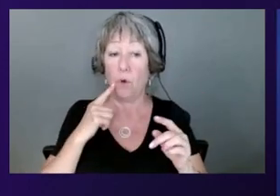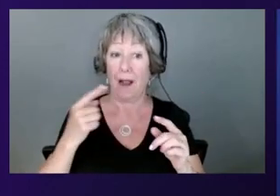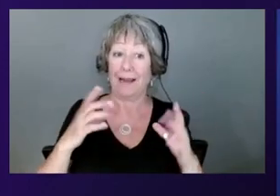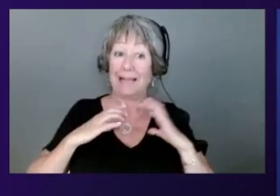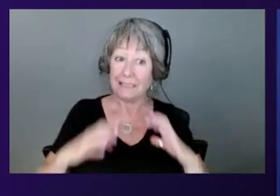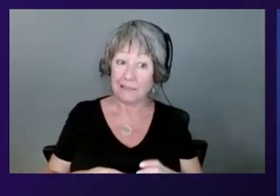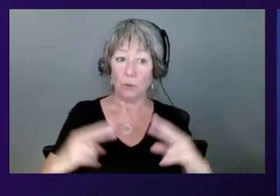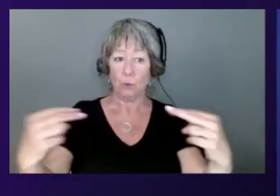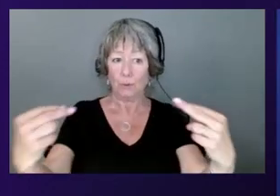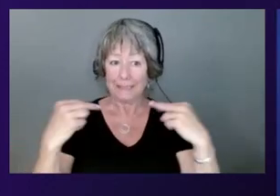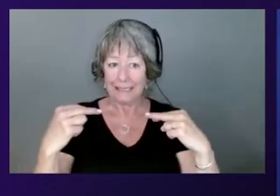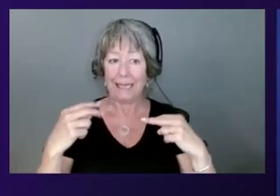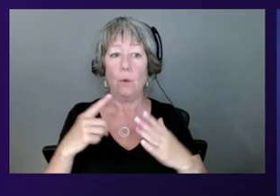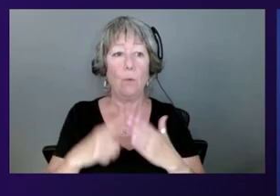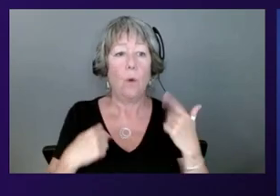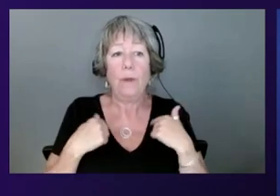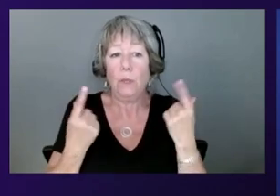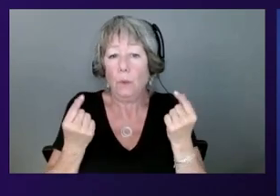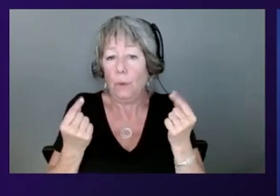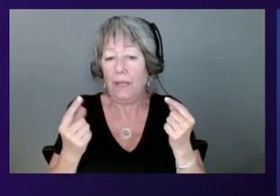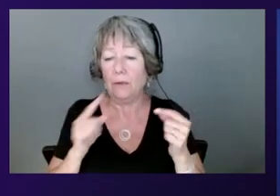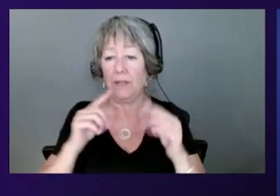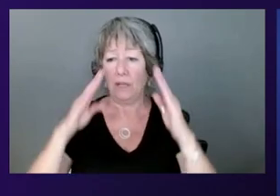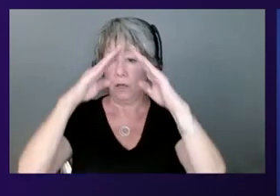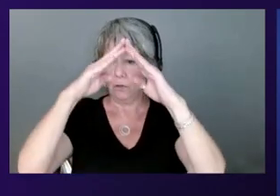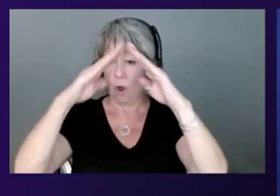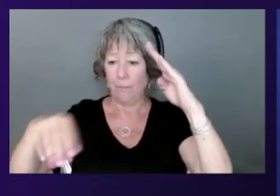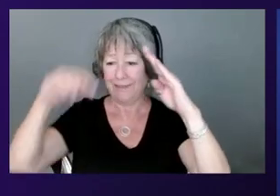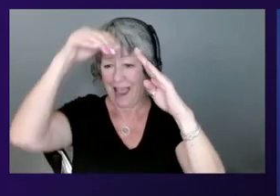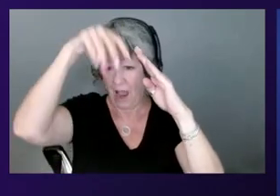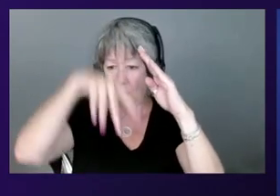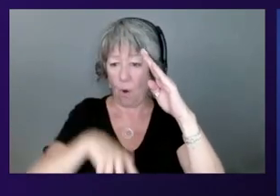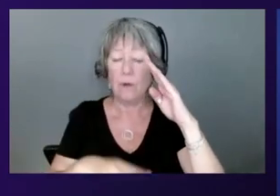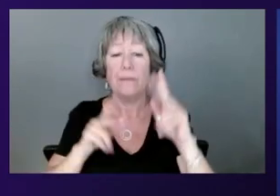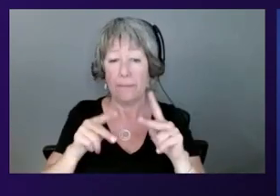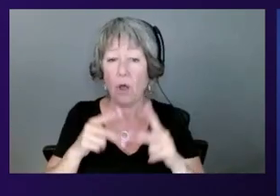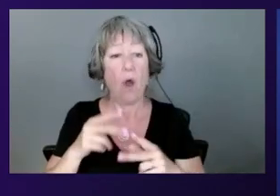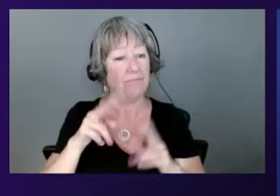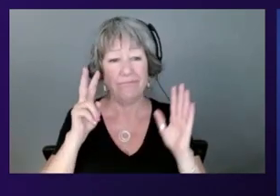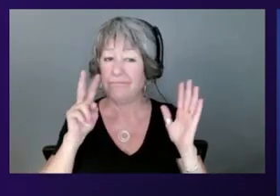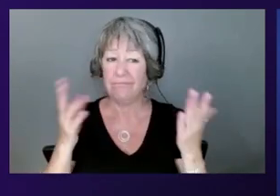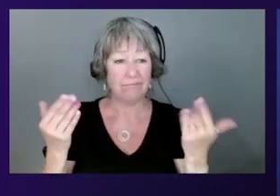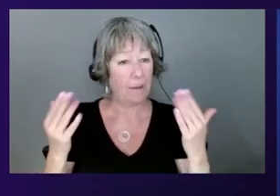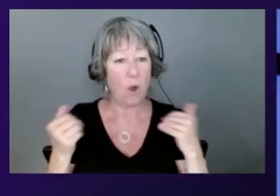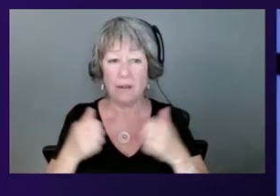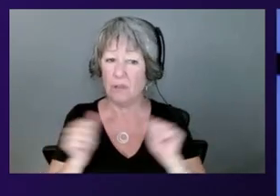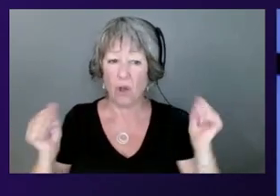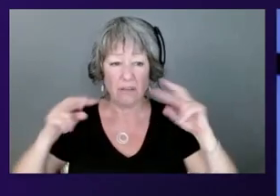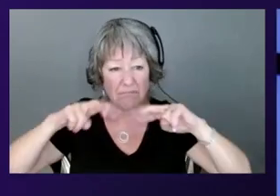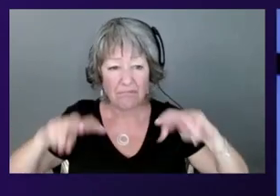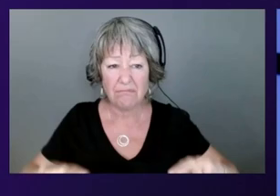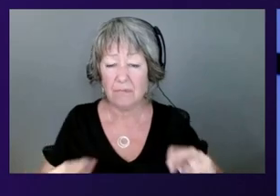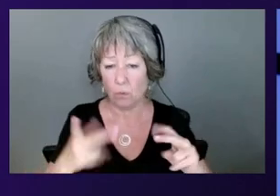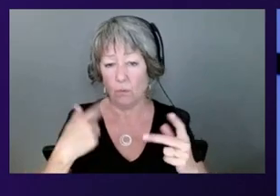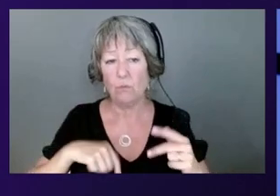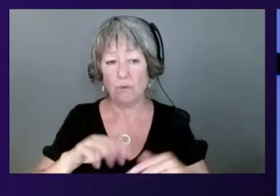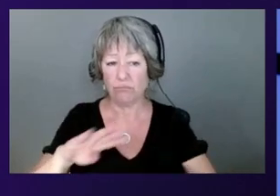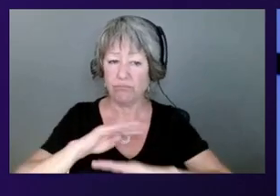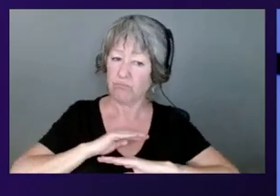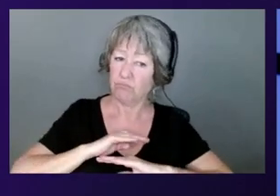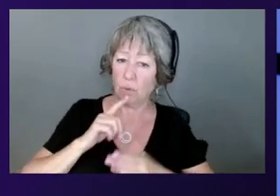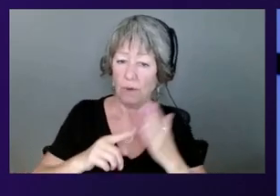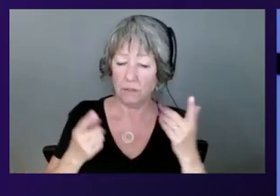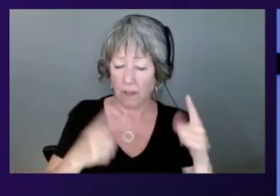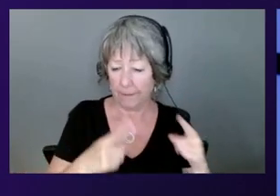you know, how this is something that's a top down that all of our leaders are also buy into as well here. So we talked a lot about the Nitro